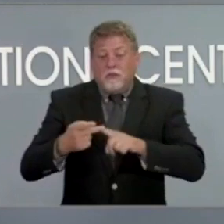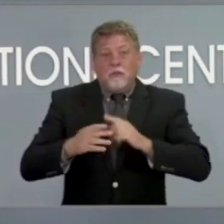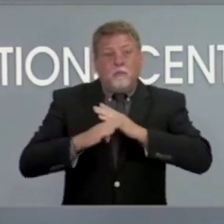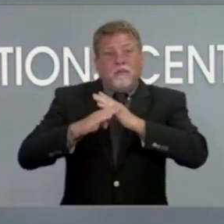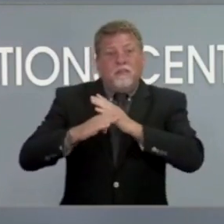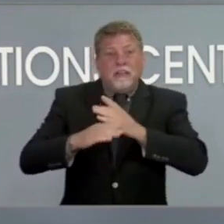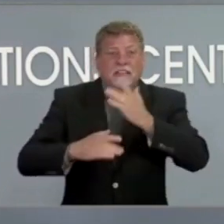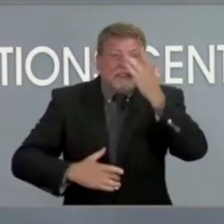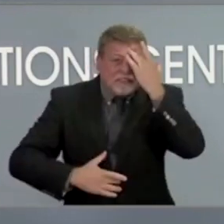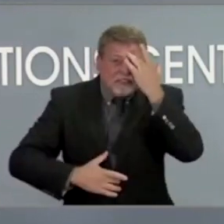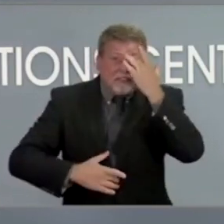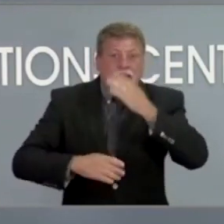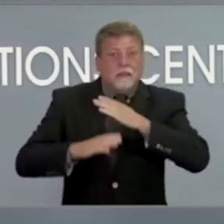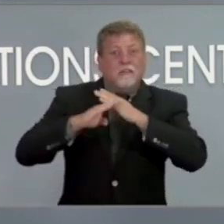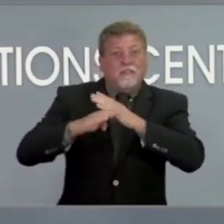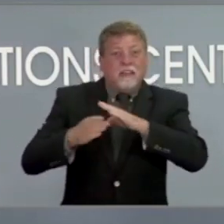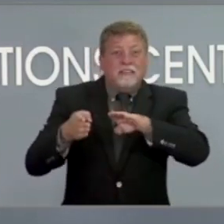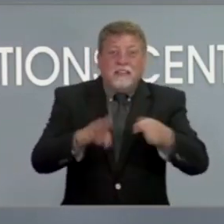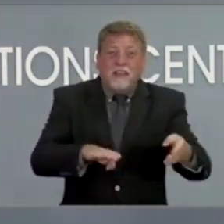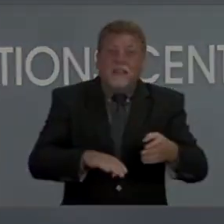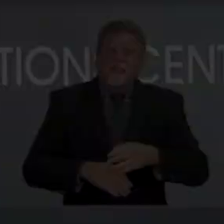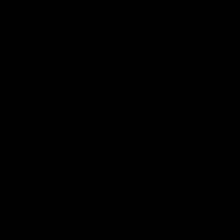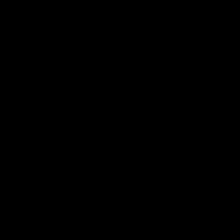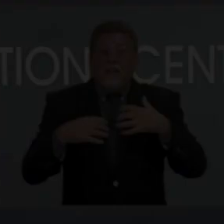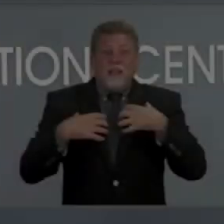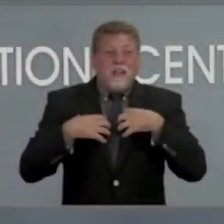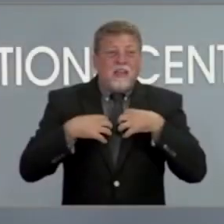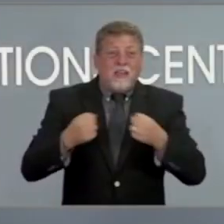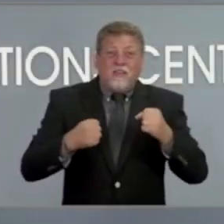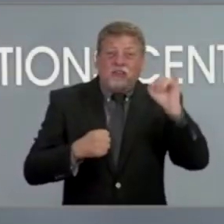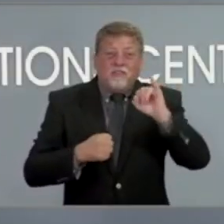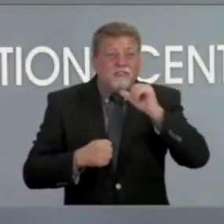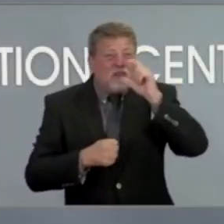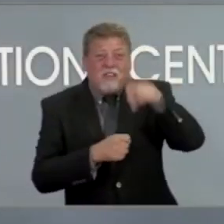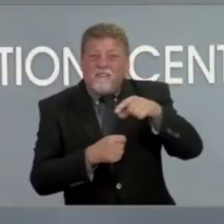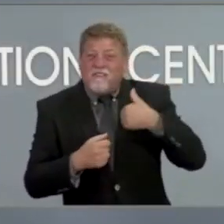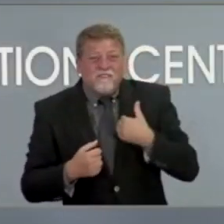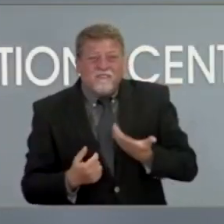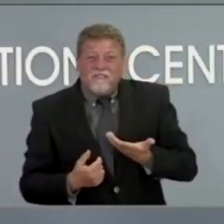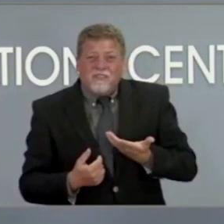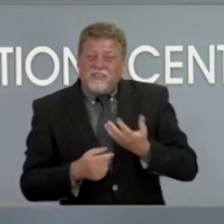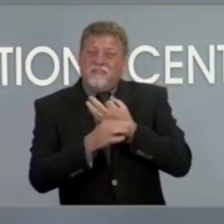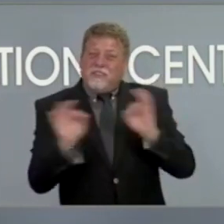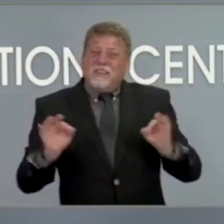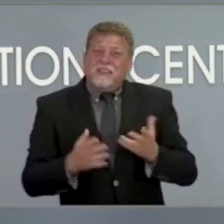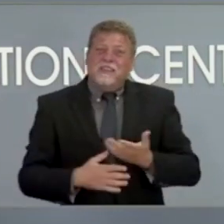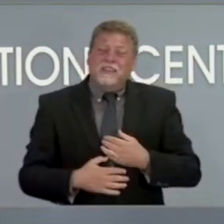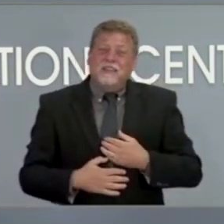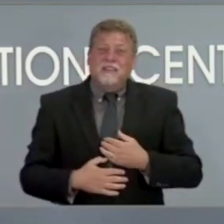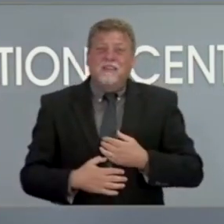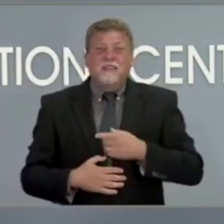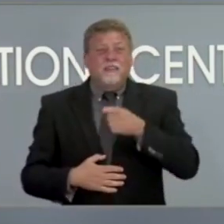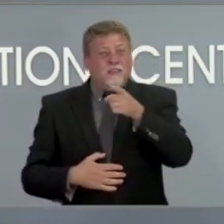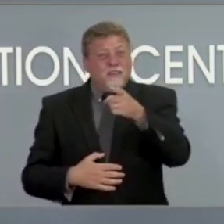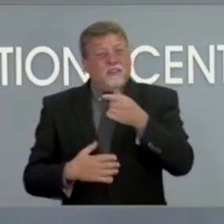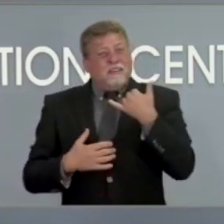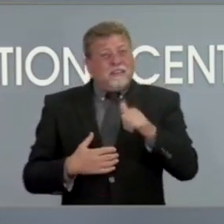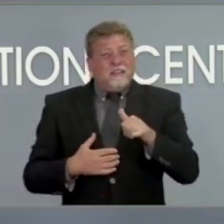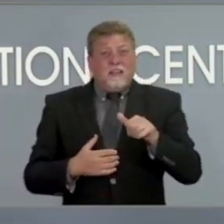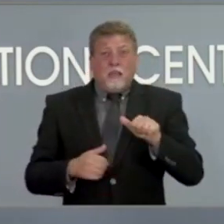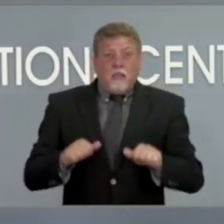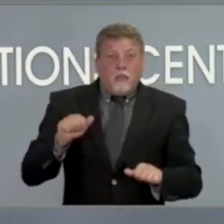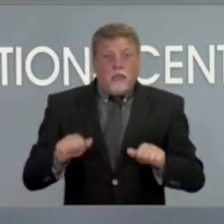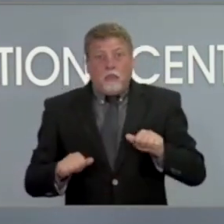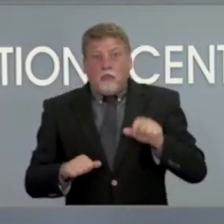And they remain our best tool to end this pandemic. If you're still unsure about getting one, how about